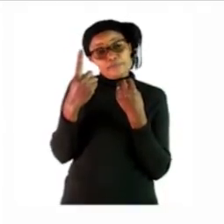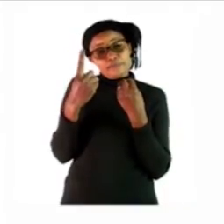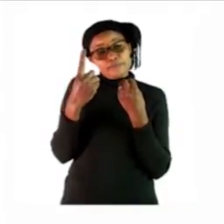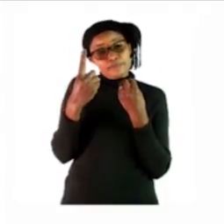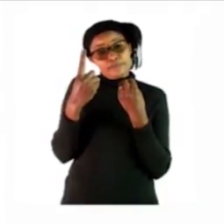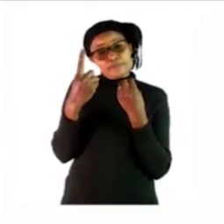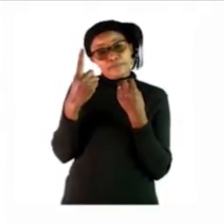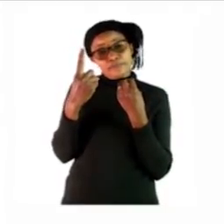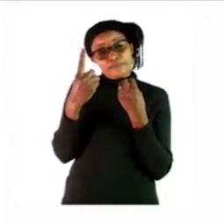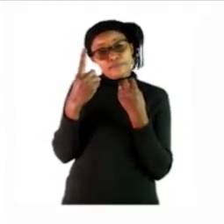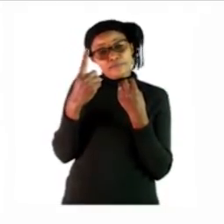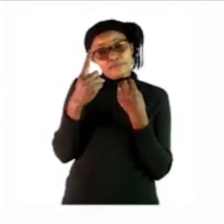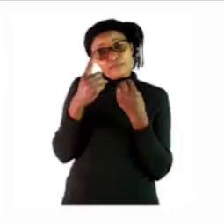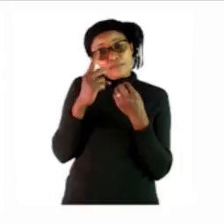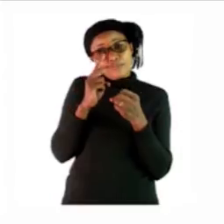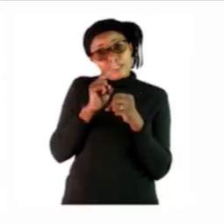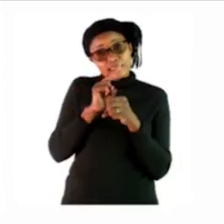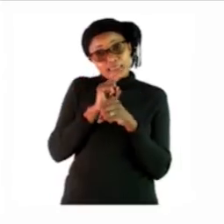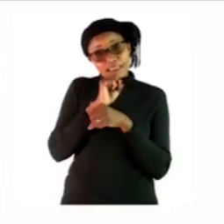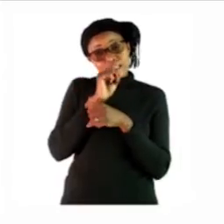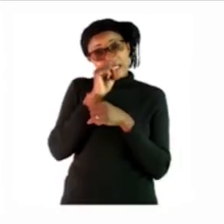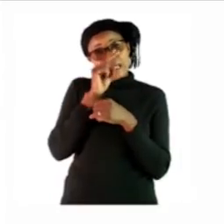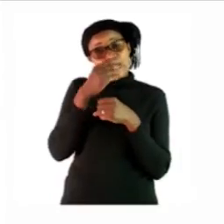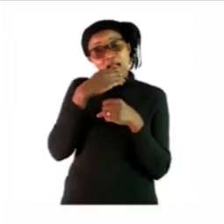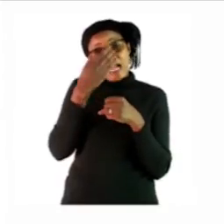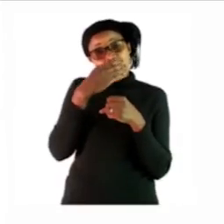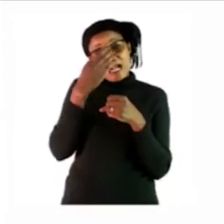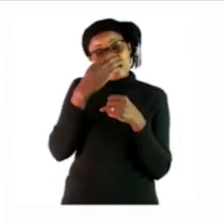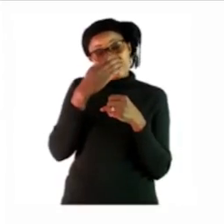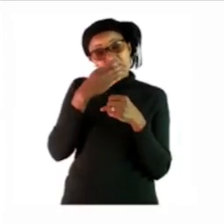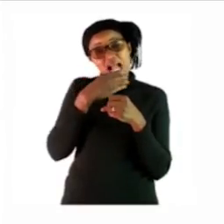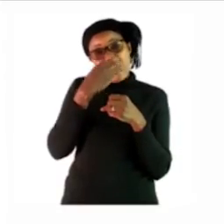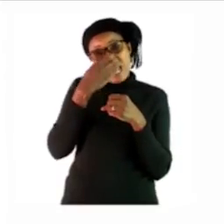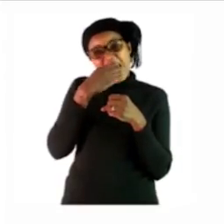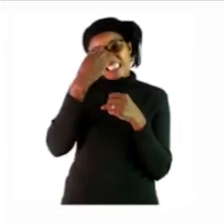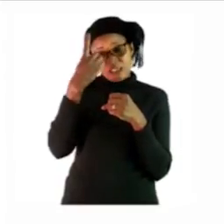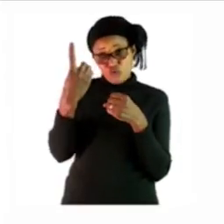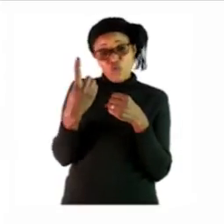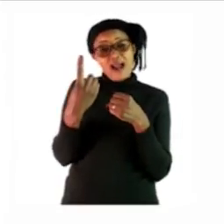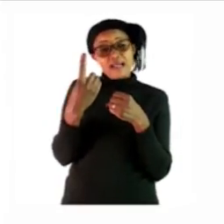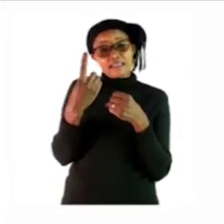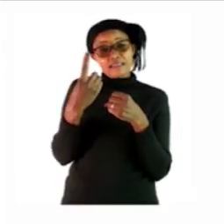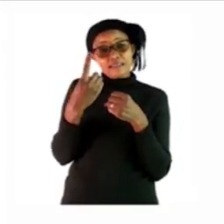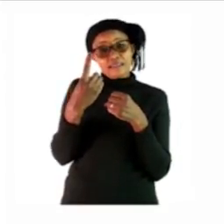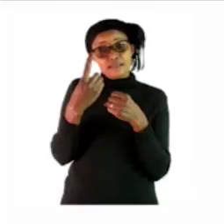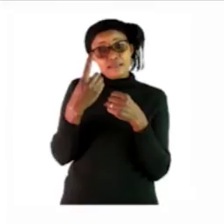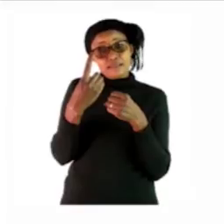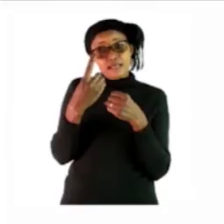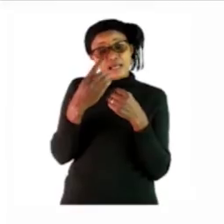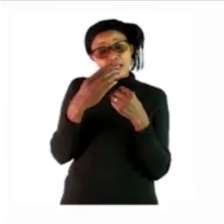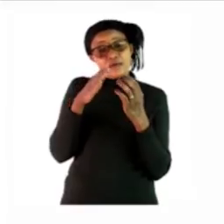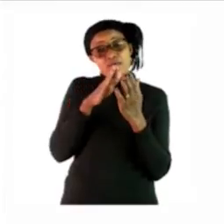the second apple which is bitten only once you will paste that